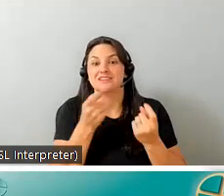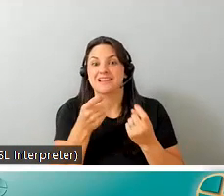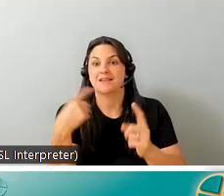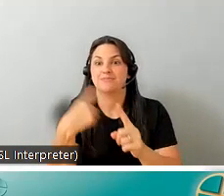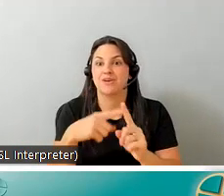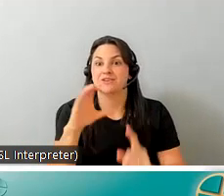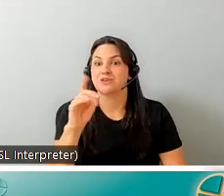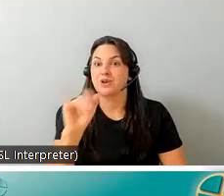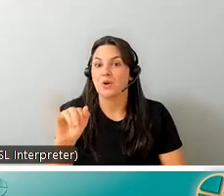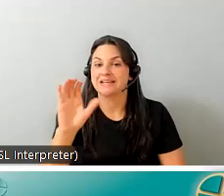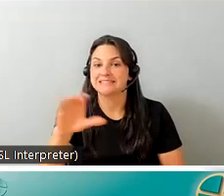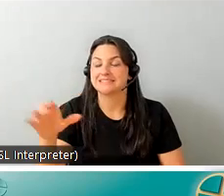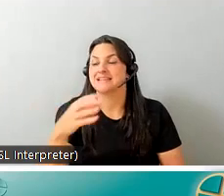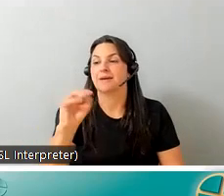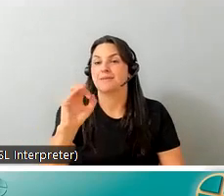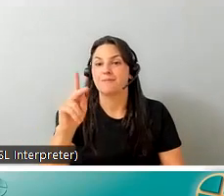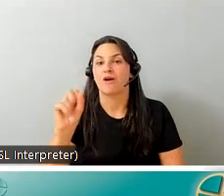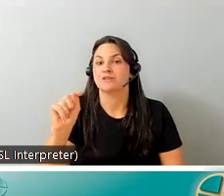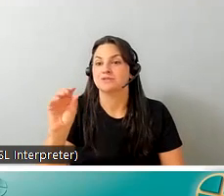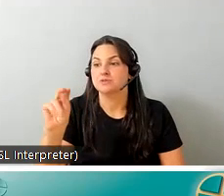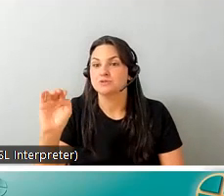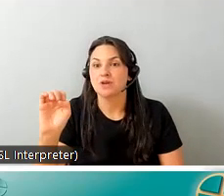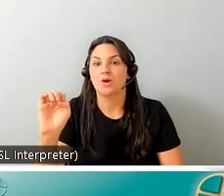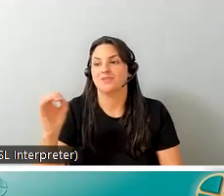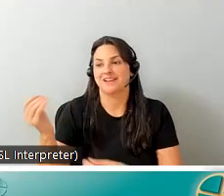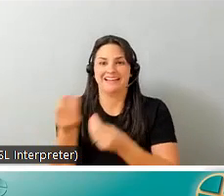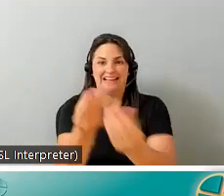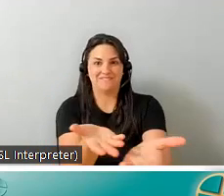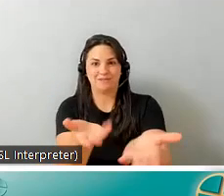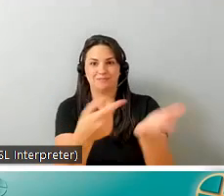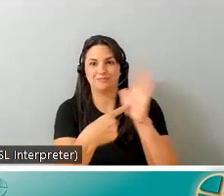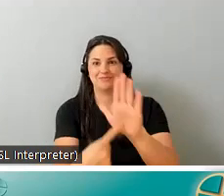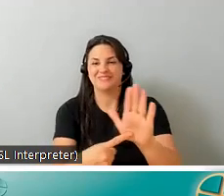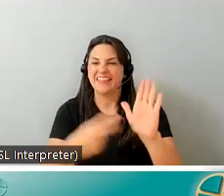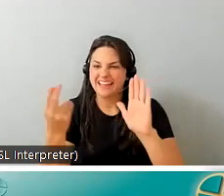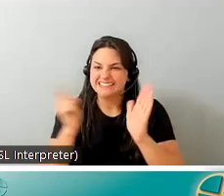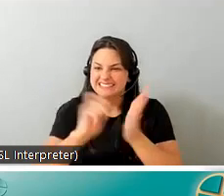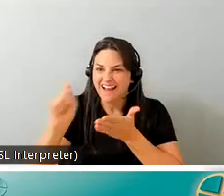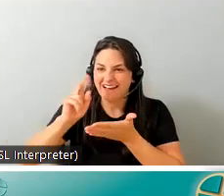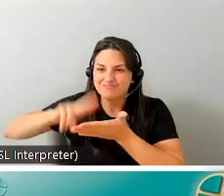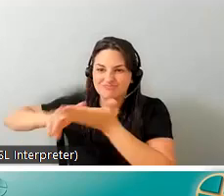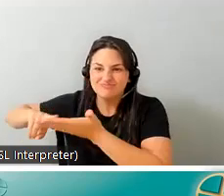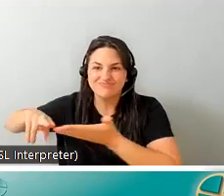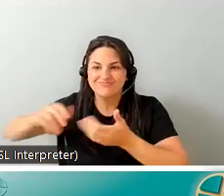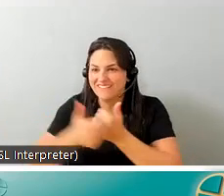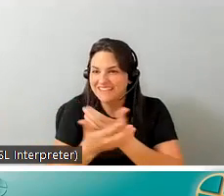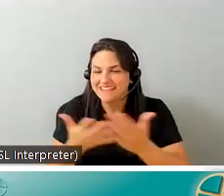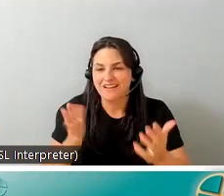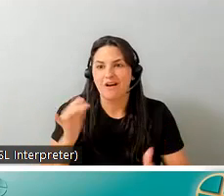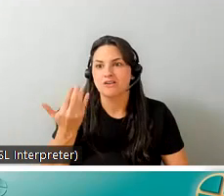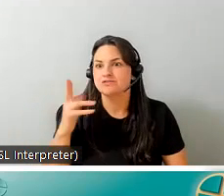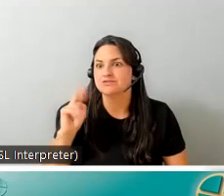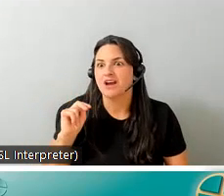cc and mark stone there to to help present it to him and they they signed it and everything and so you know john was